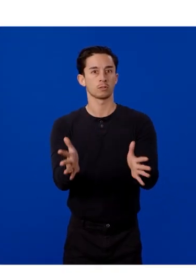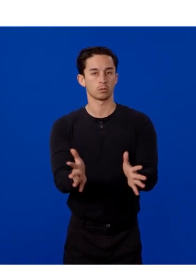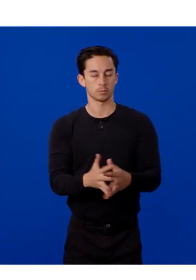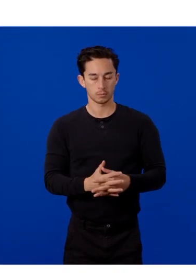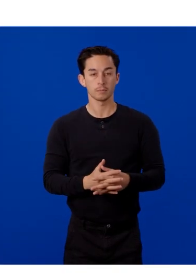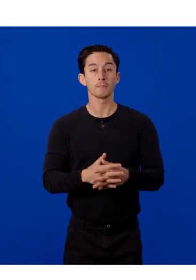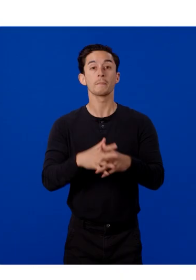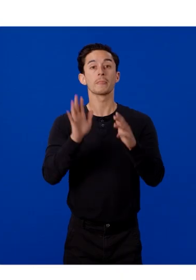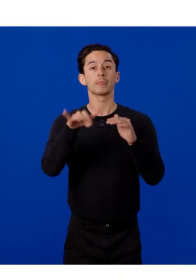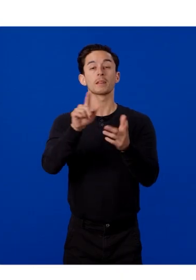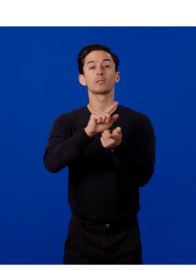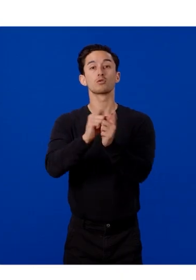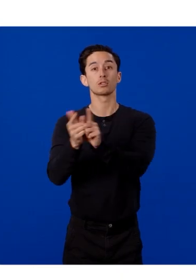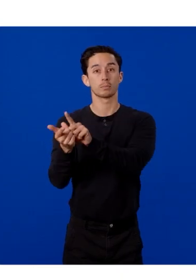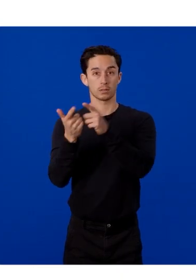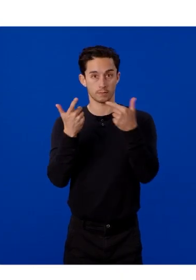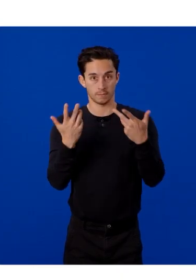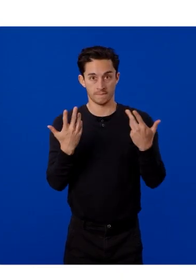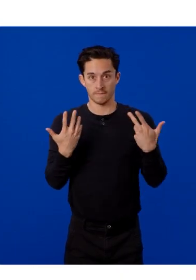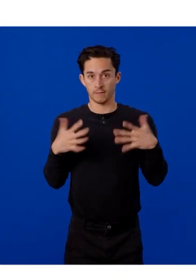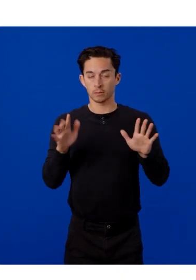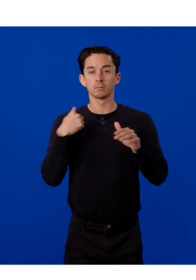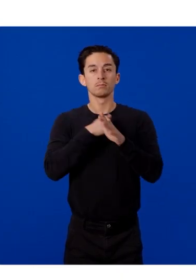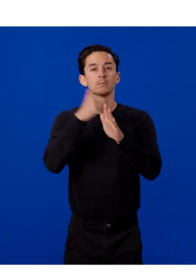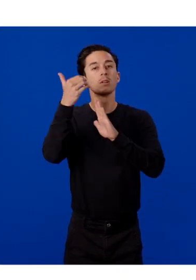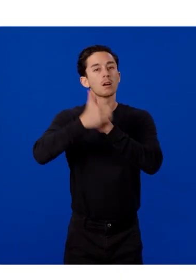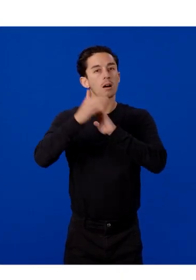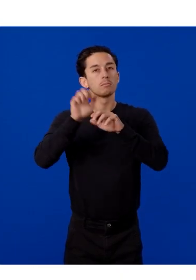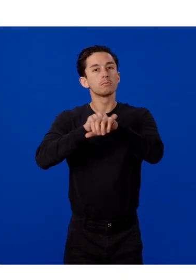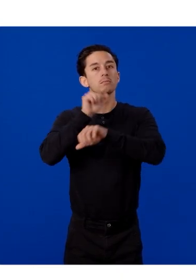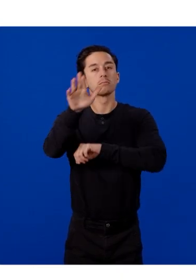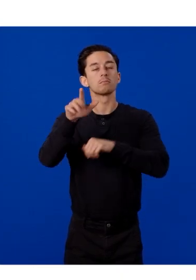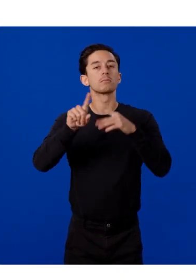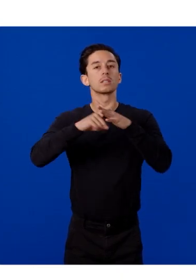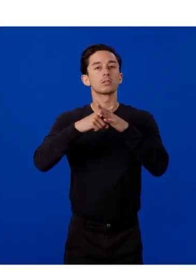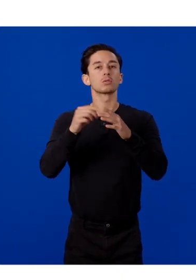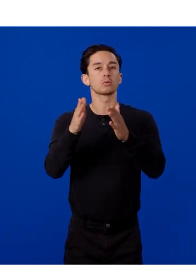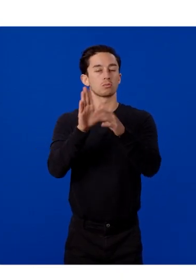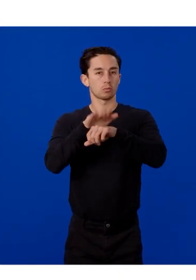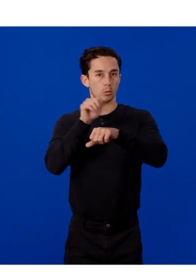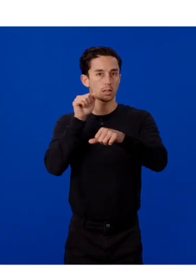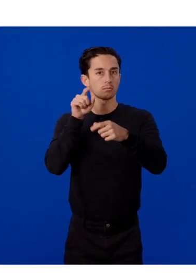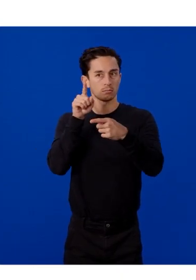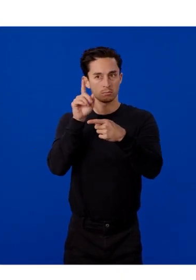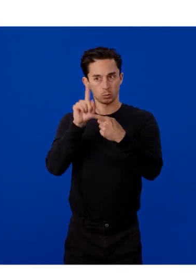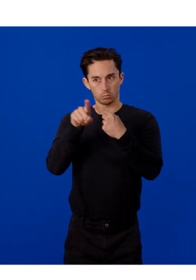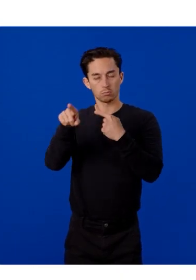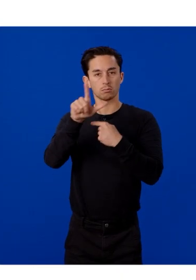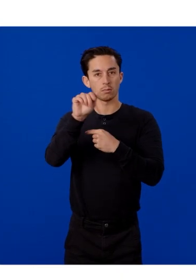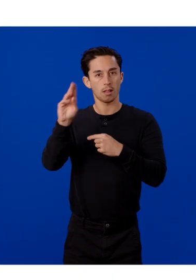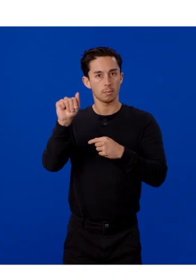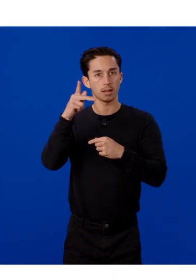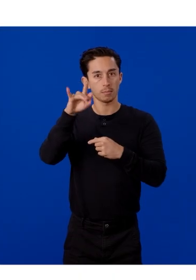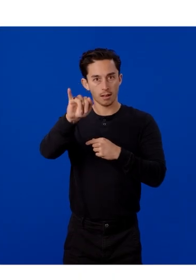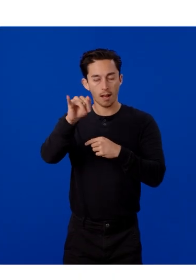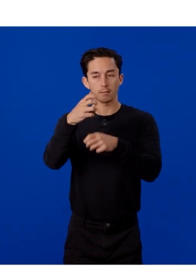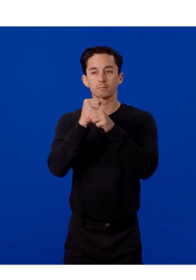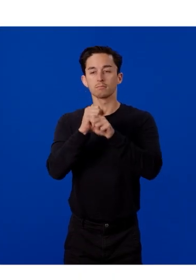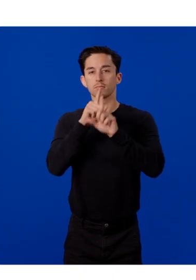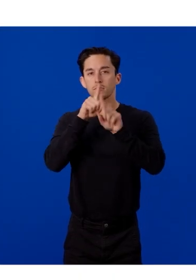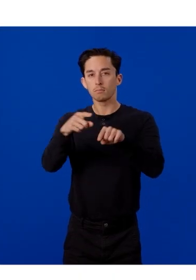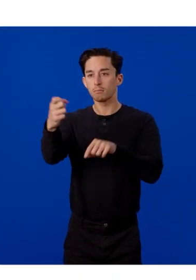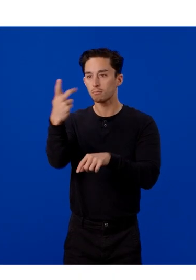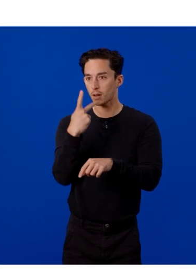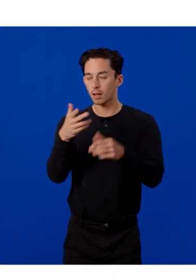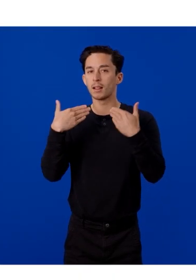After the transcription has finished, we automatically send an initial request to the Llama API to get a response back and let the